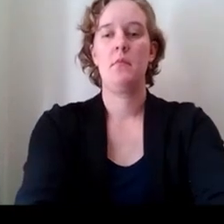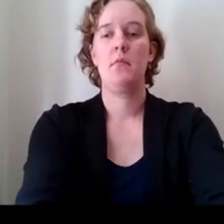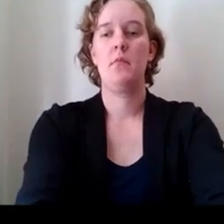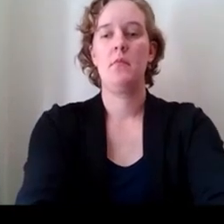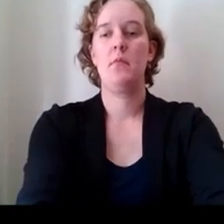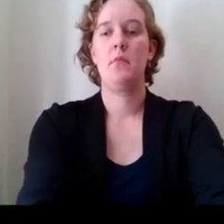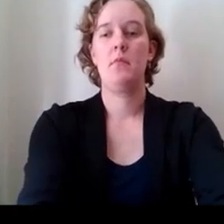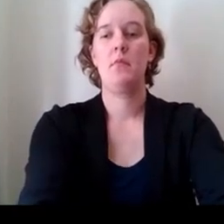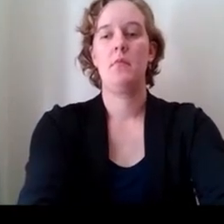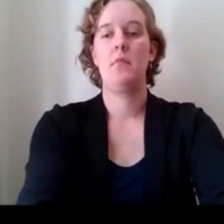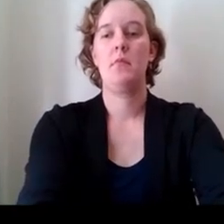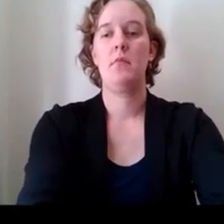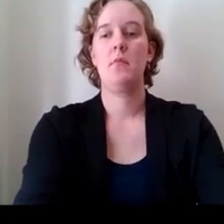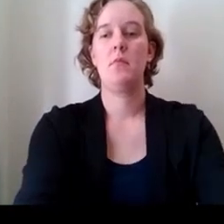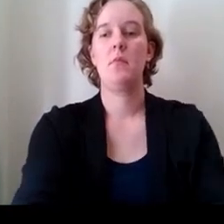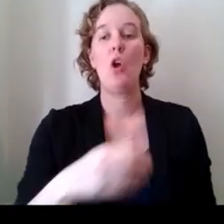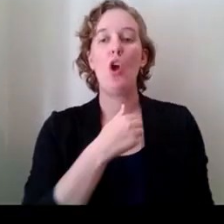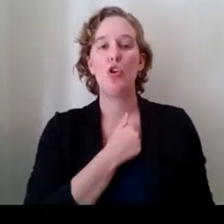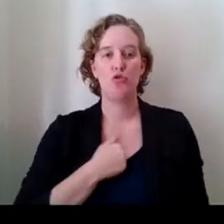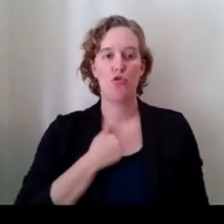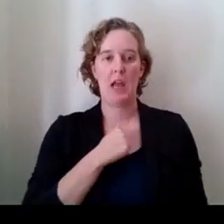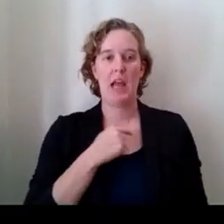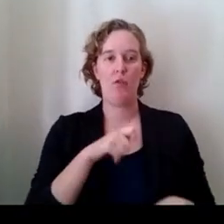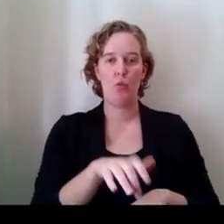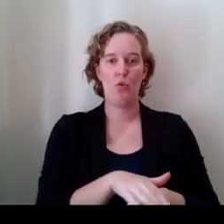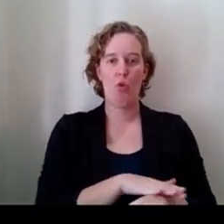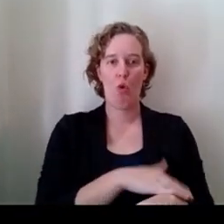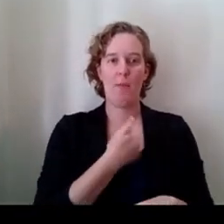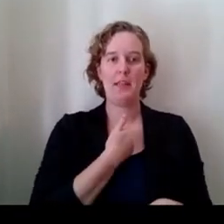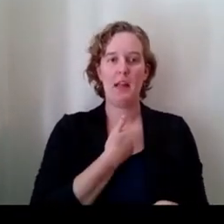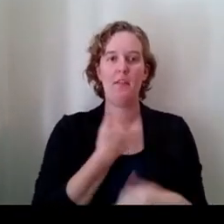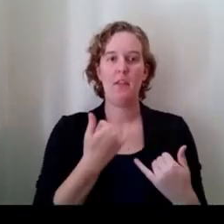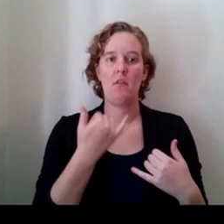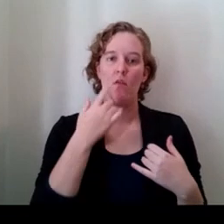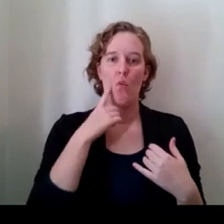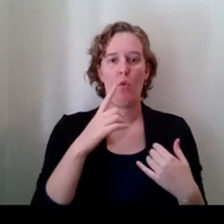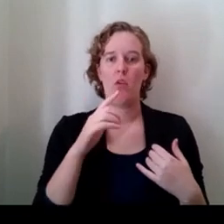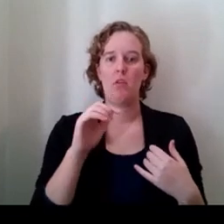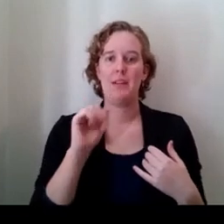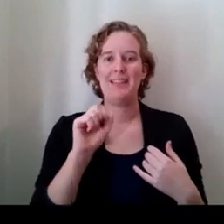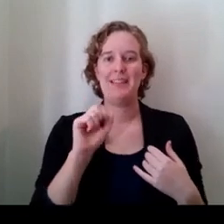Sorry folks, I need to slow myself down for our ASL translators.